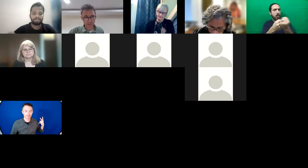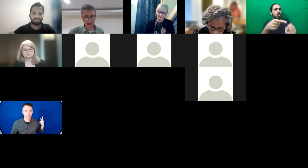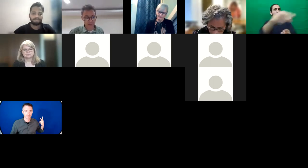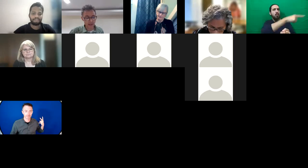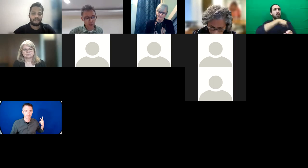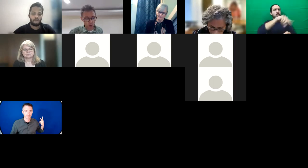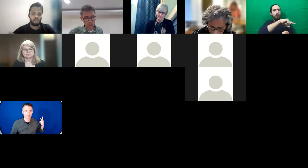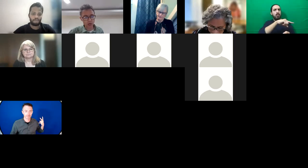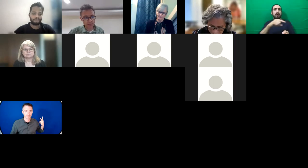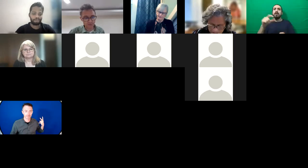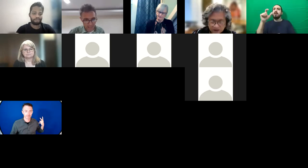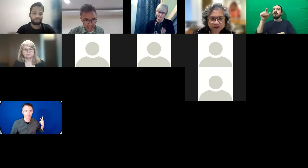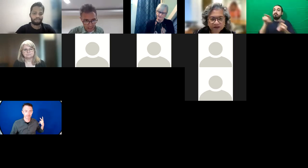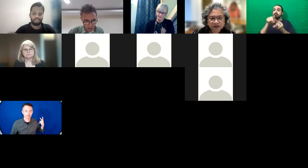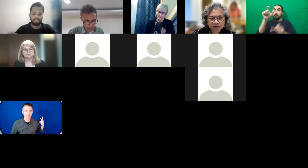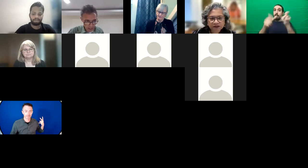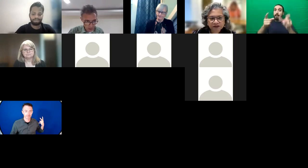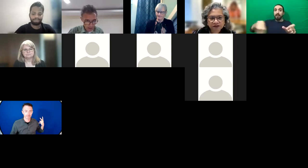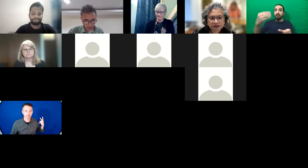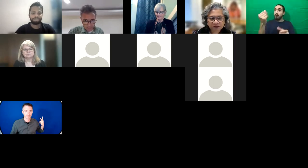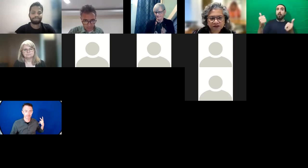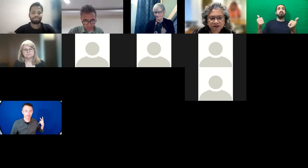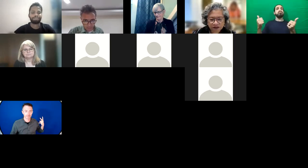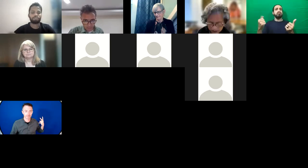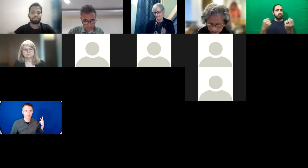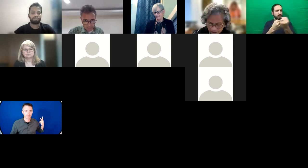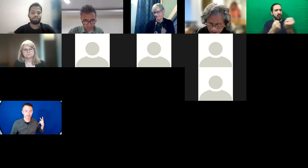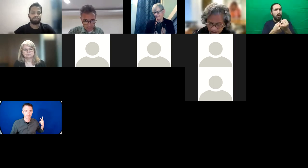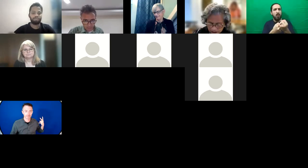used to paying towards the cost of mitigation. There are